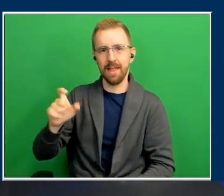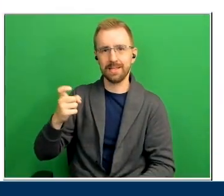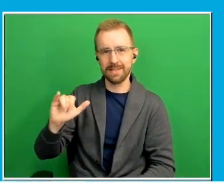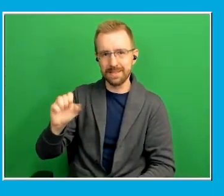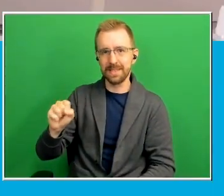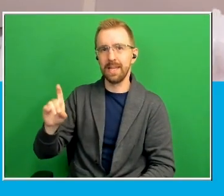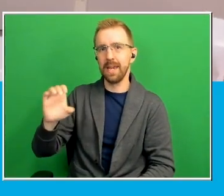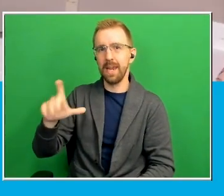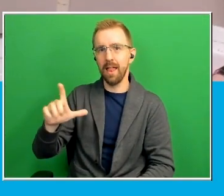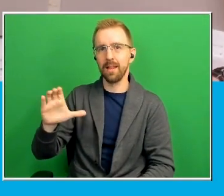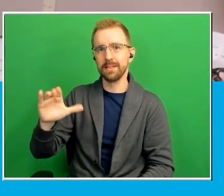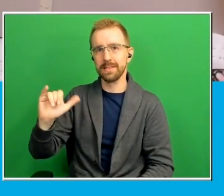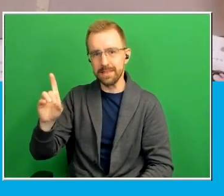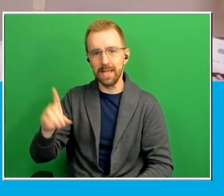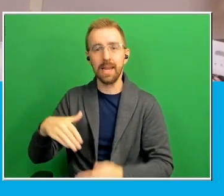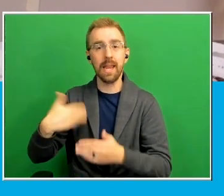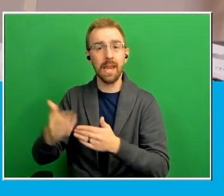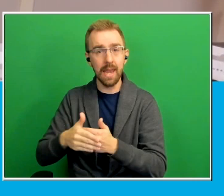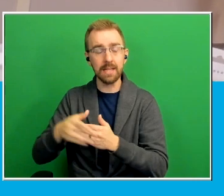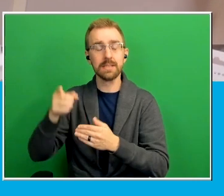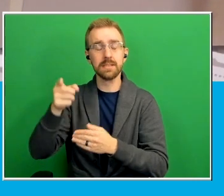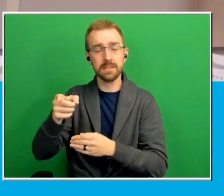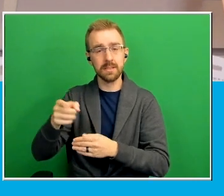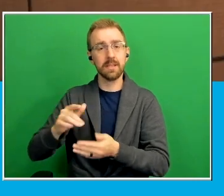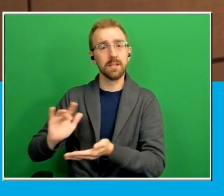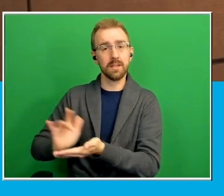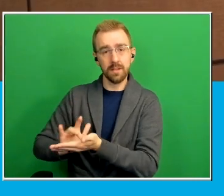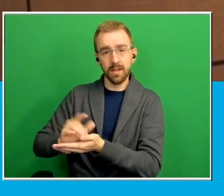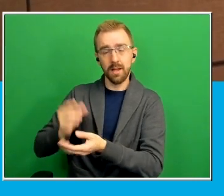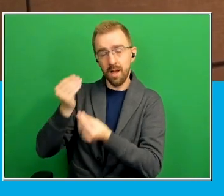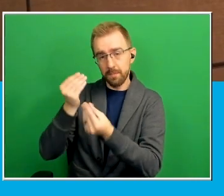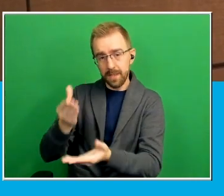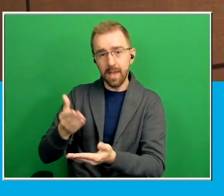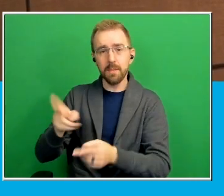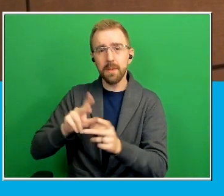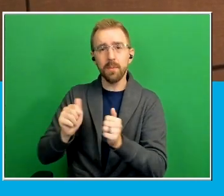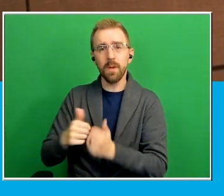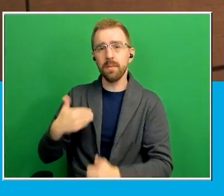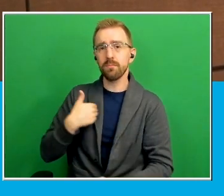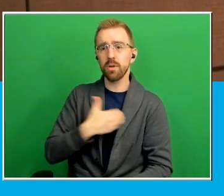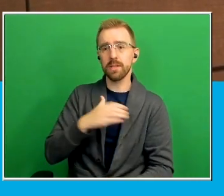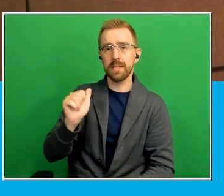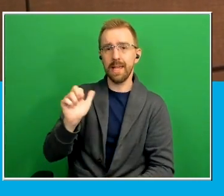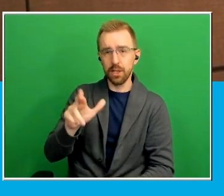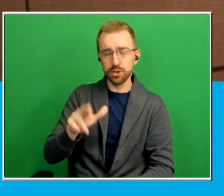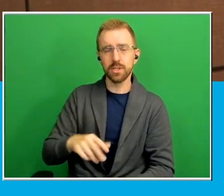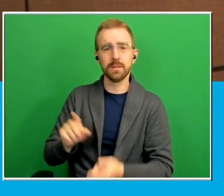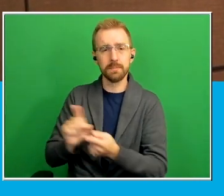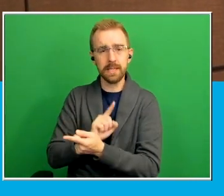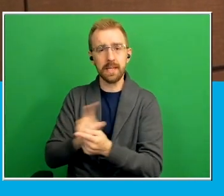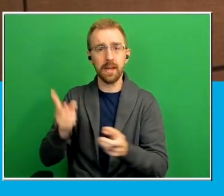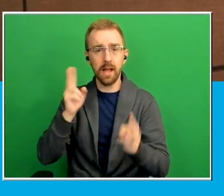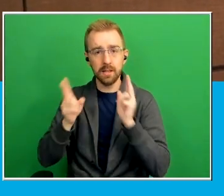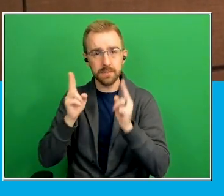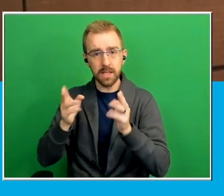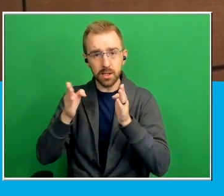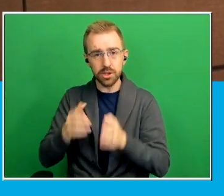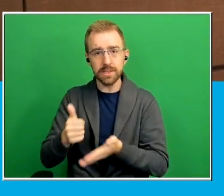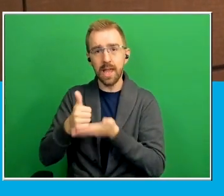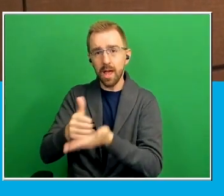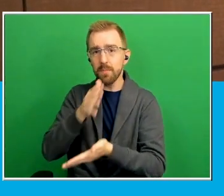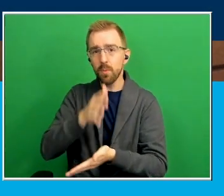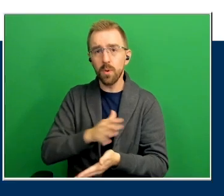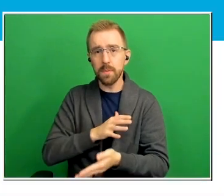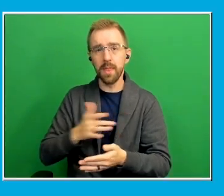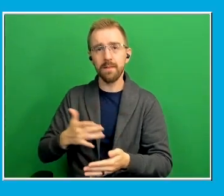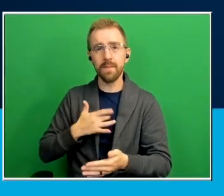update holistic support for people living with breast cancer meet the cosmetologist helping women regain their comfort and